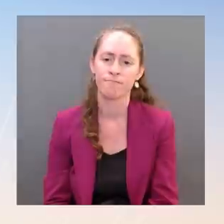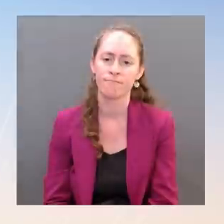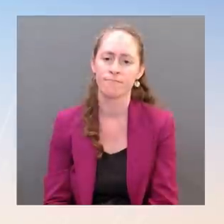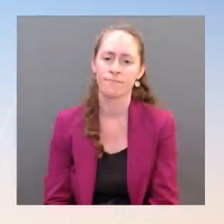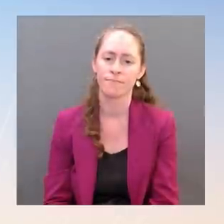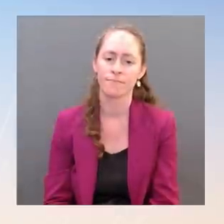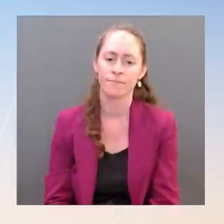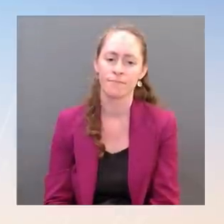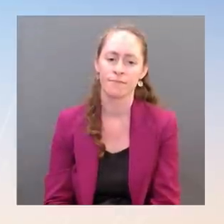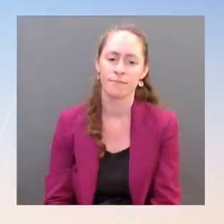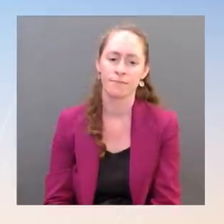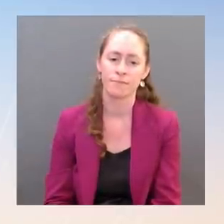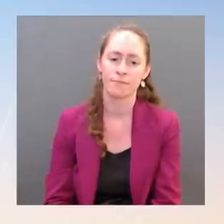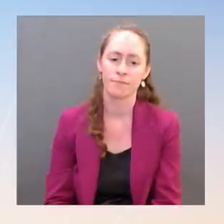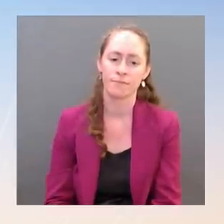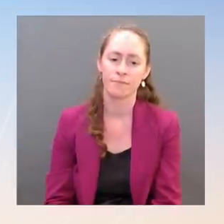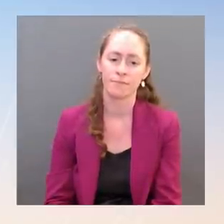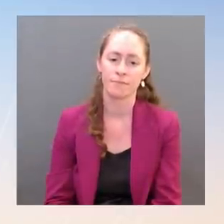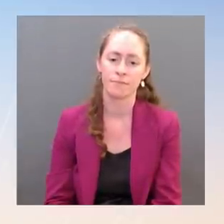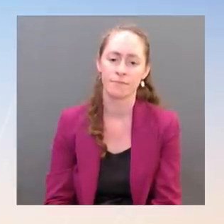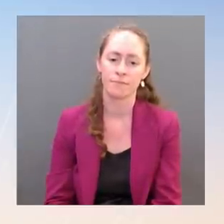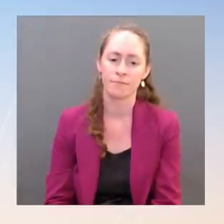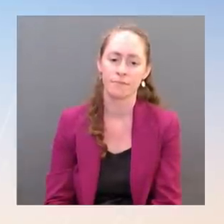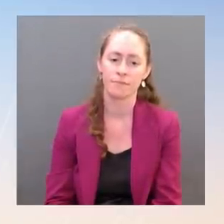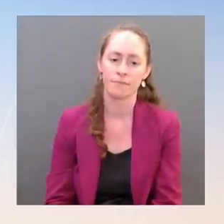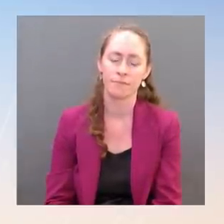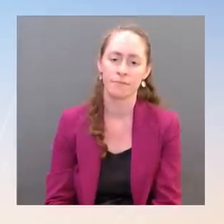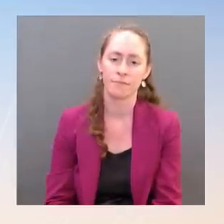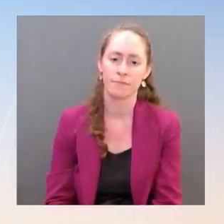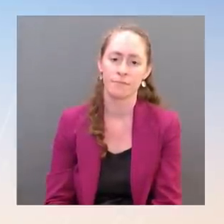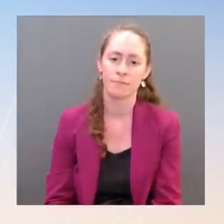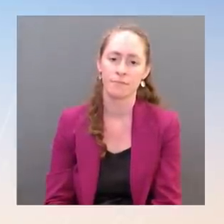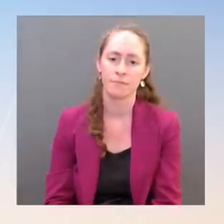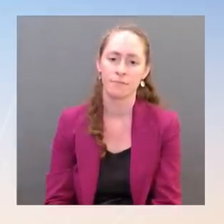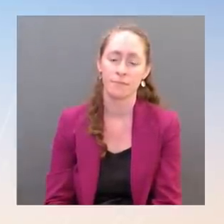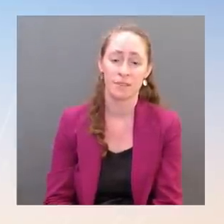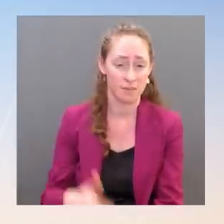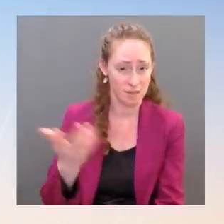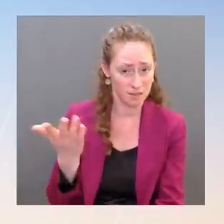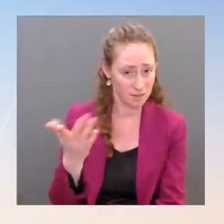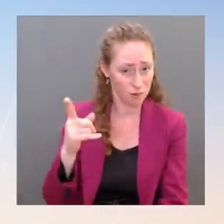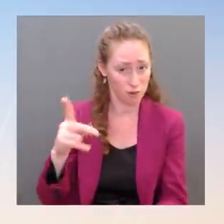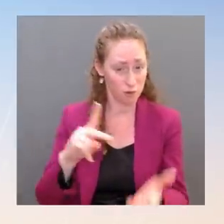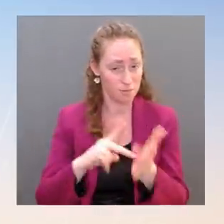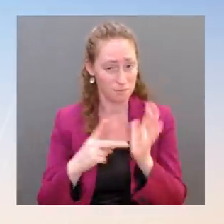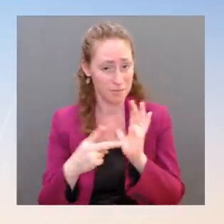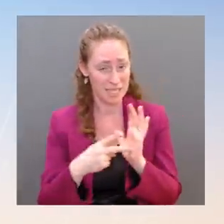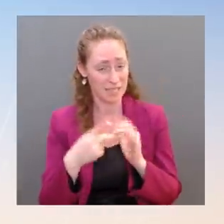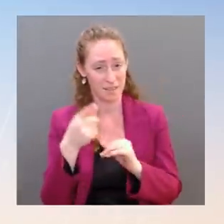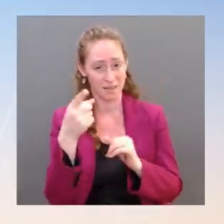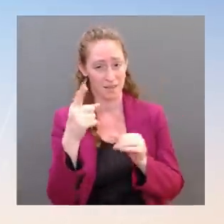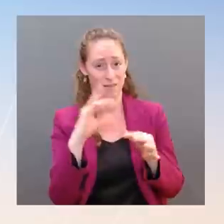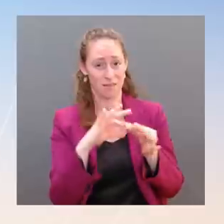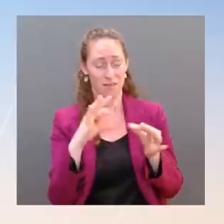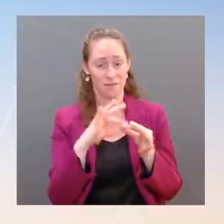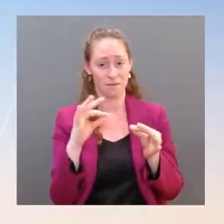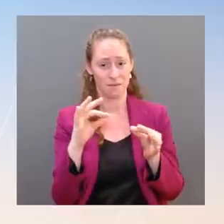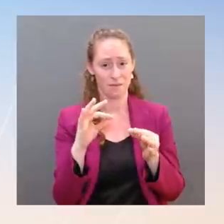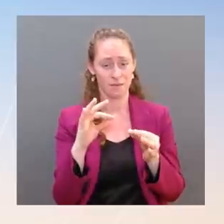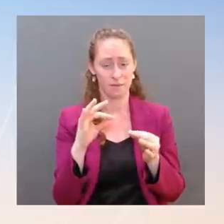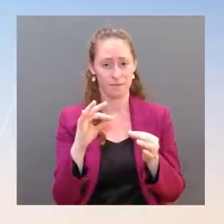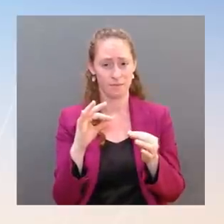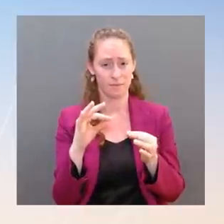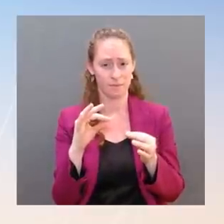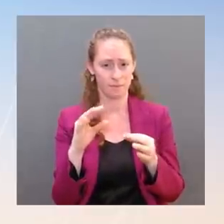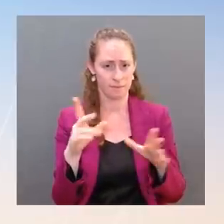both of them had similar platforms to your point, and yet President Biden endorsed one of them, and that candidate is on track